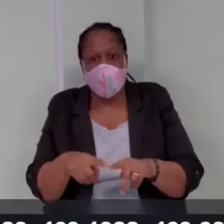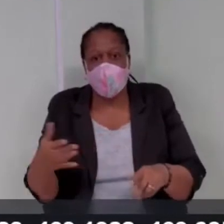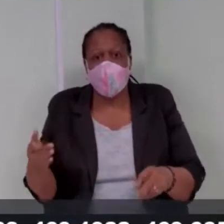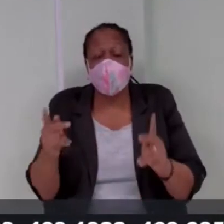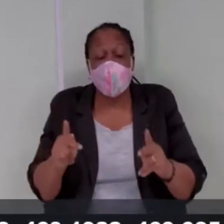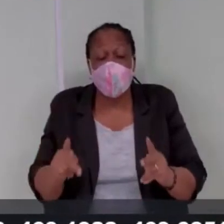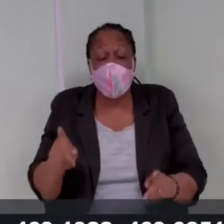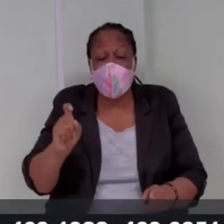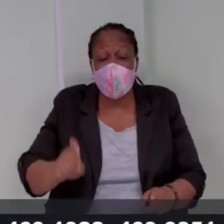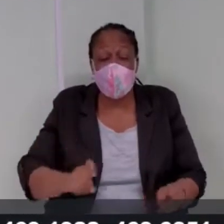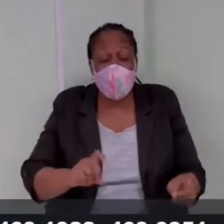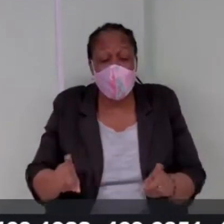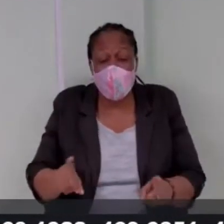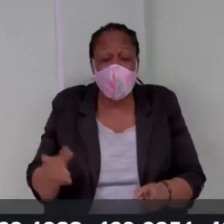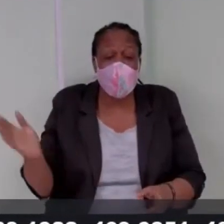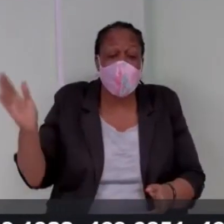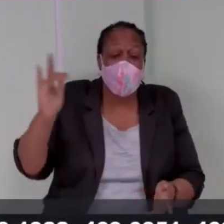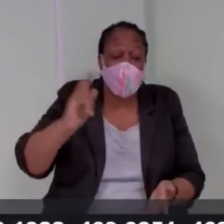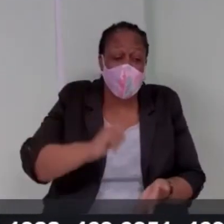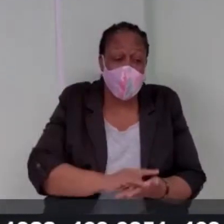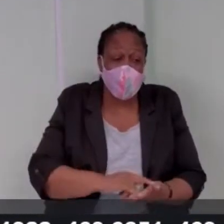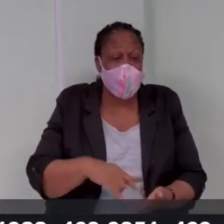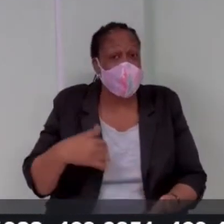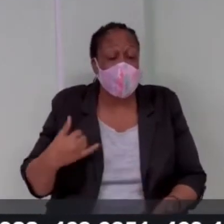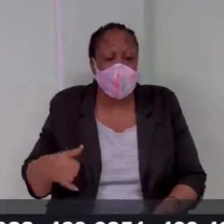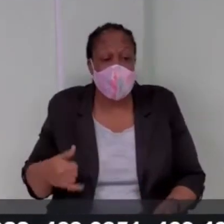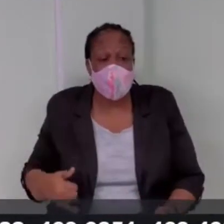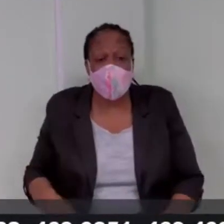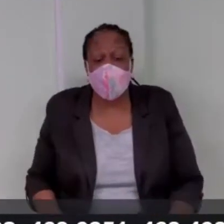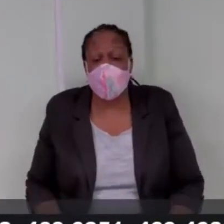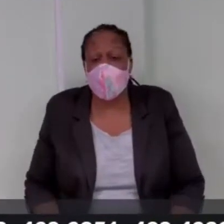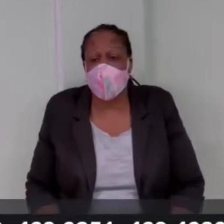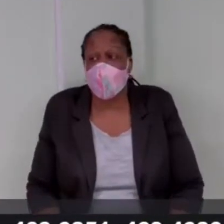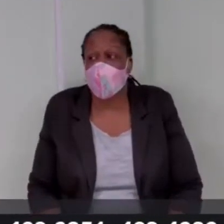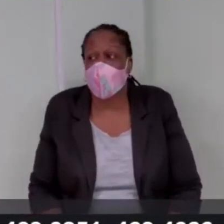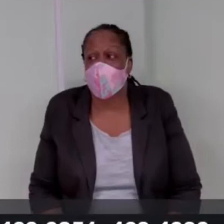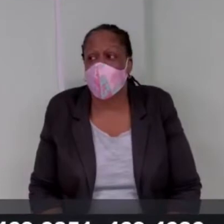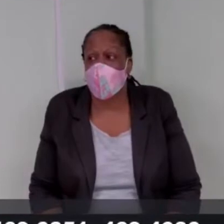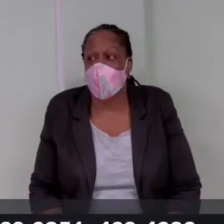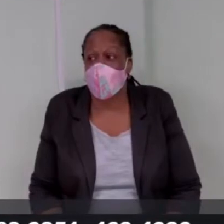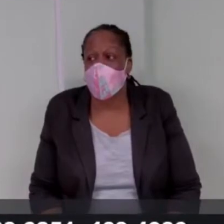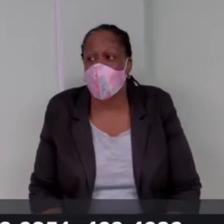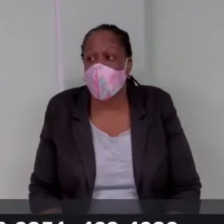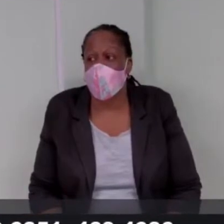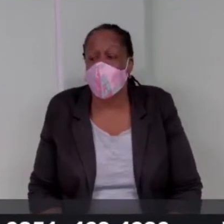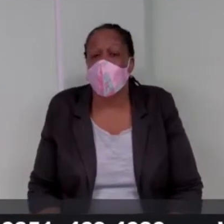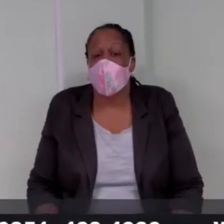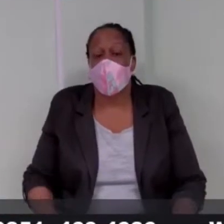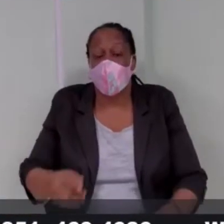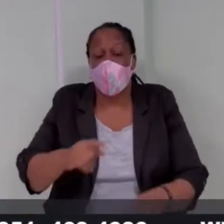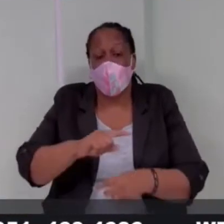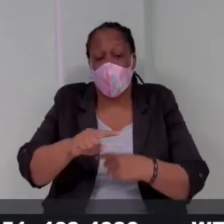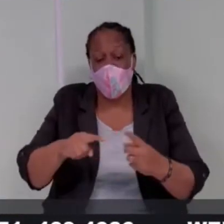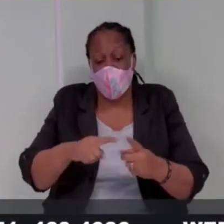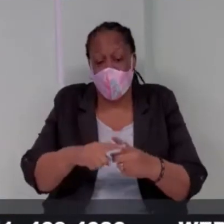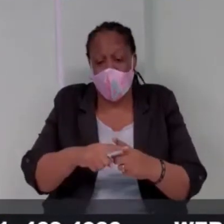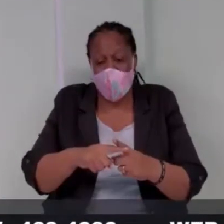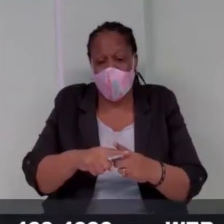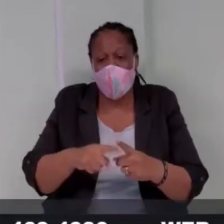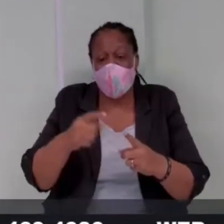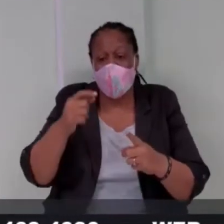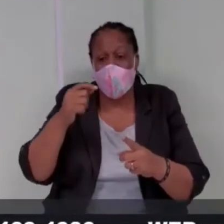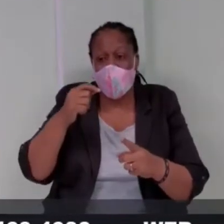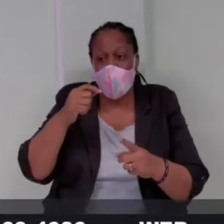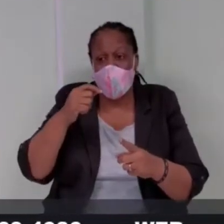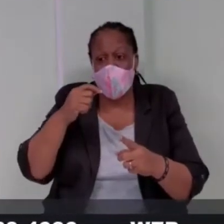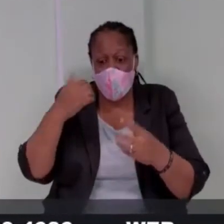virus and should the mitigation efforts not succeed then our containment protocols such as vacation in